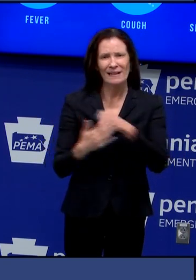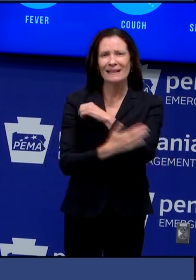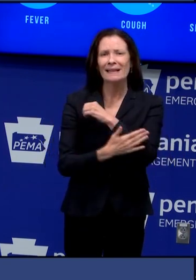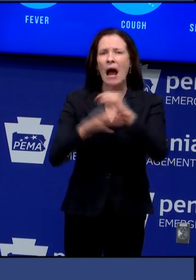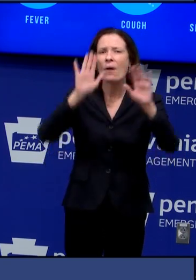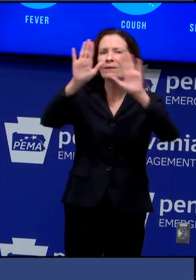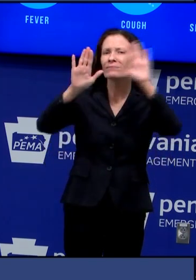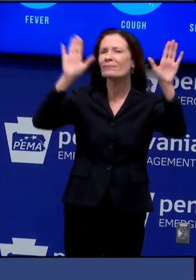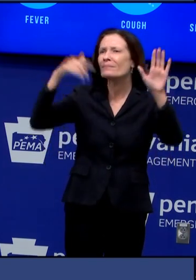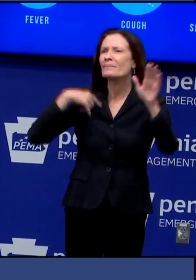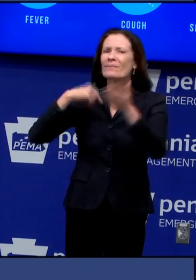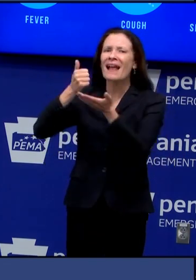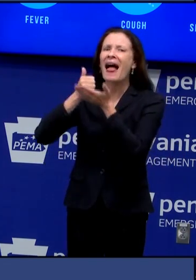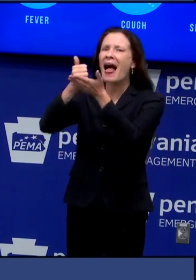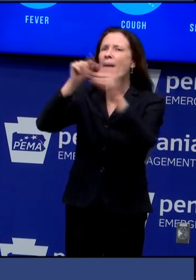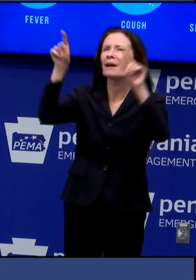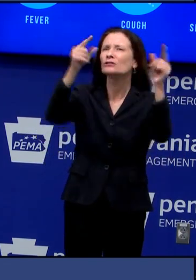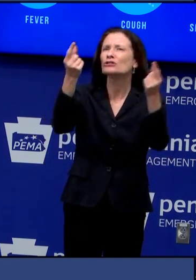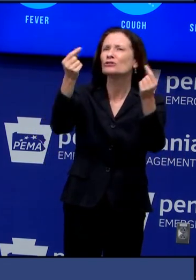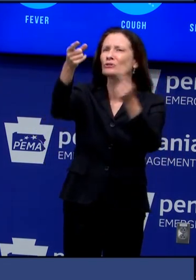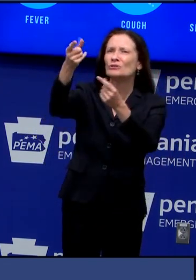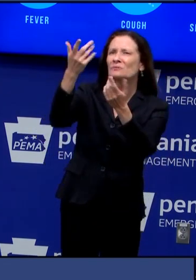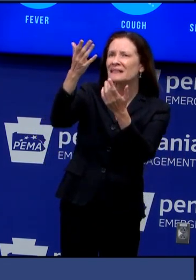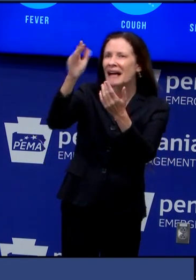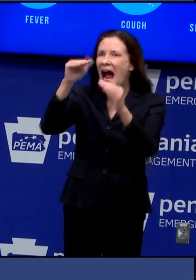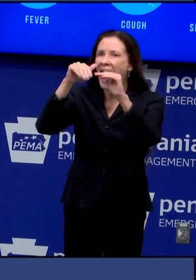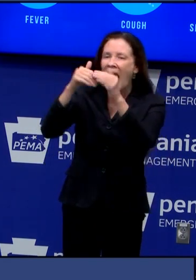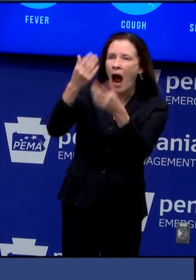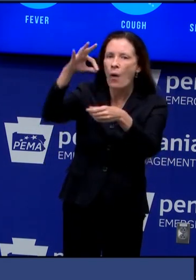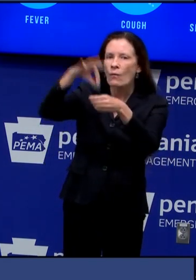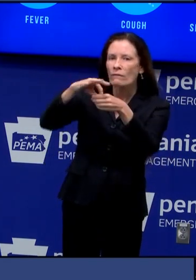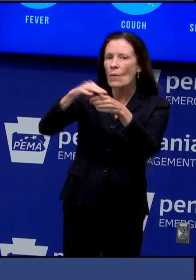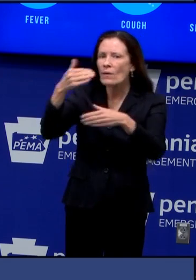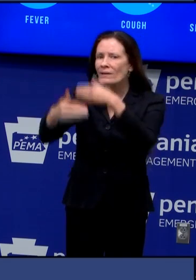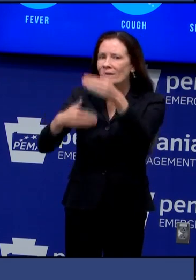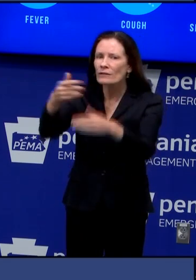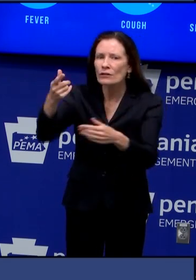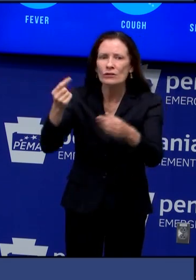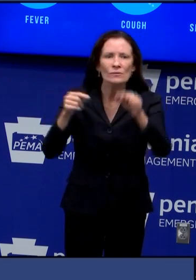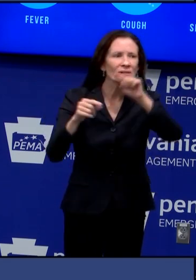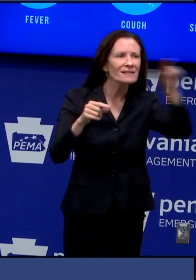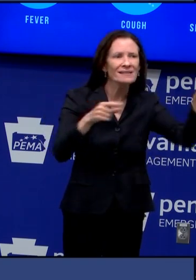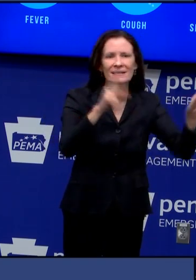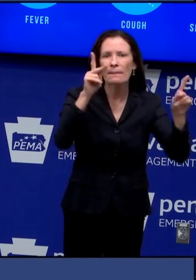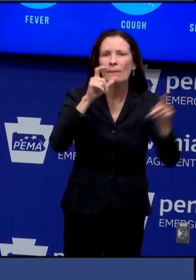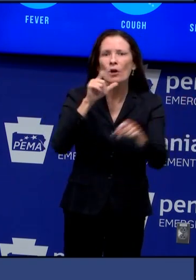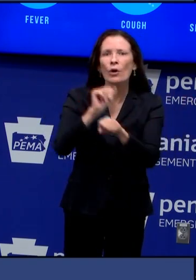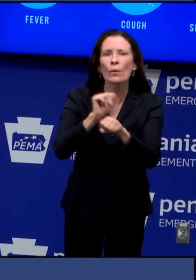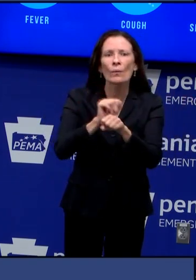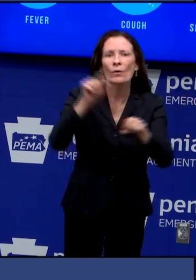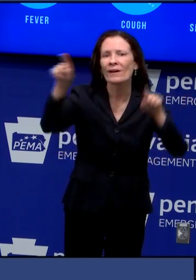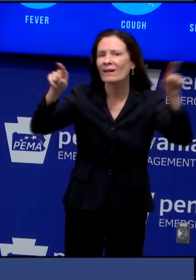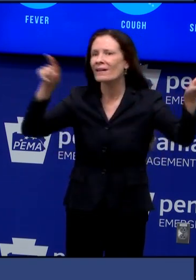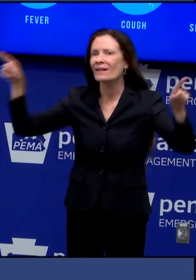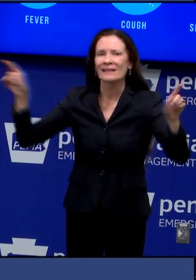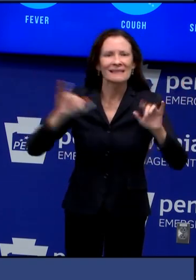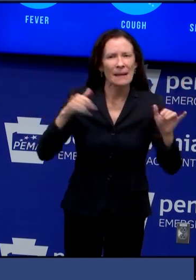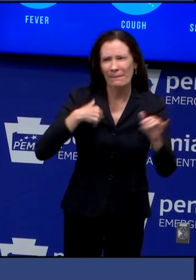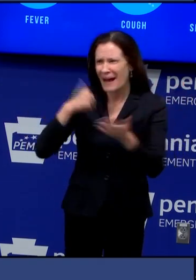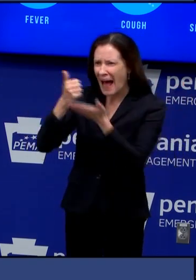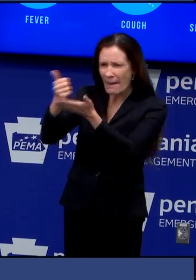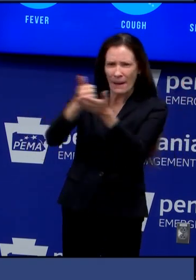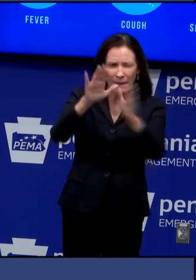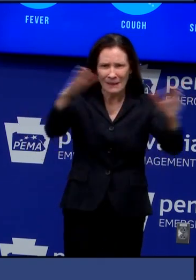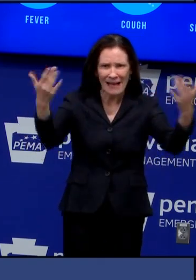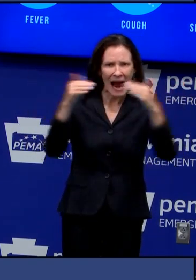of polling places locations of polling places and easing poll worker staffing for the primary so the administration first